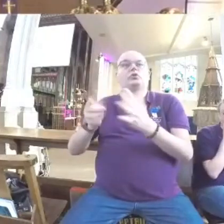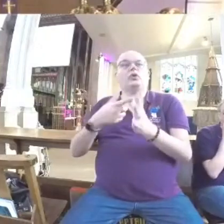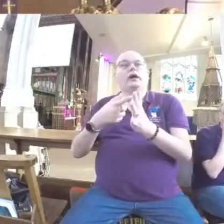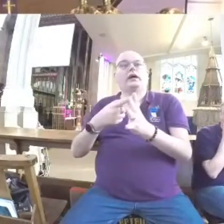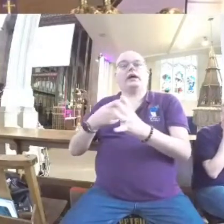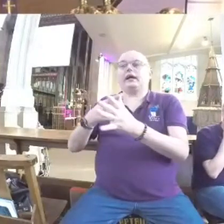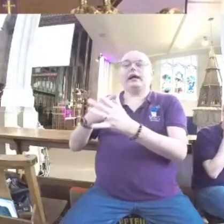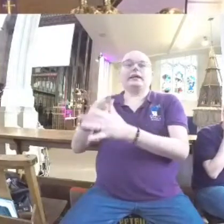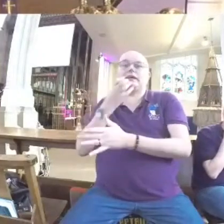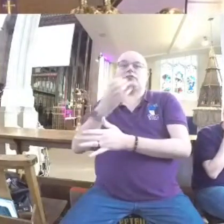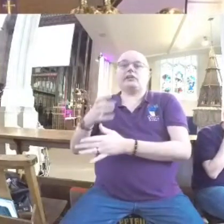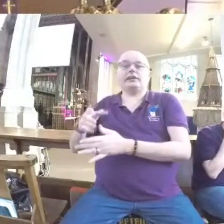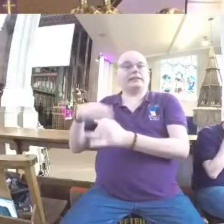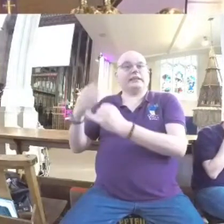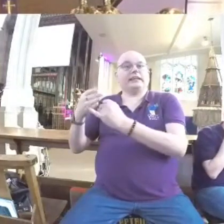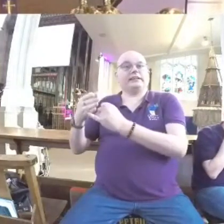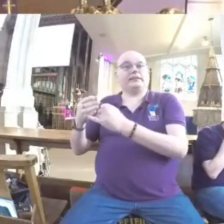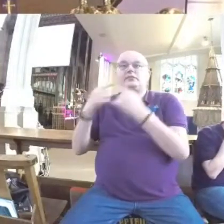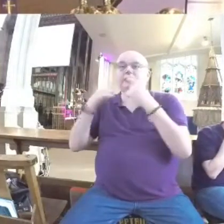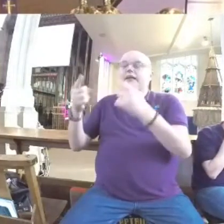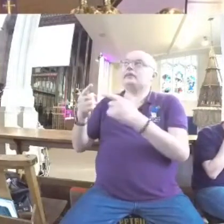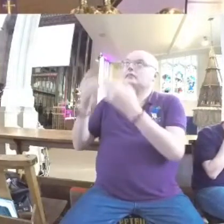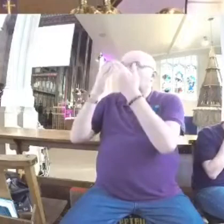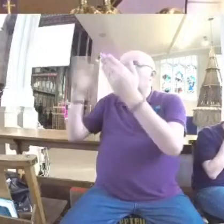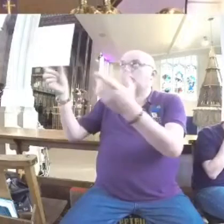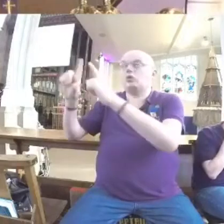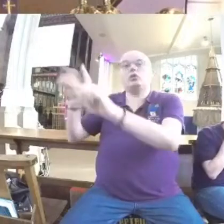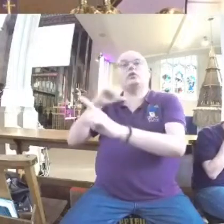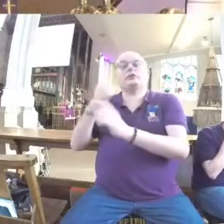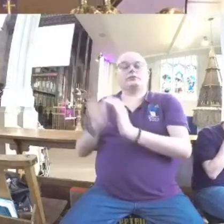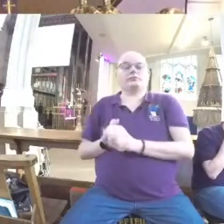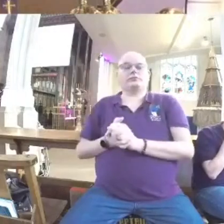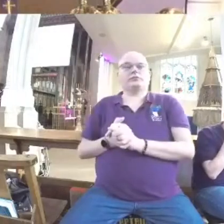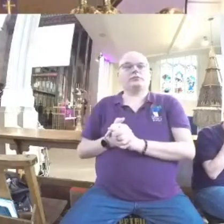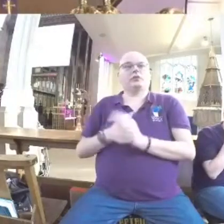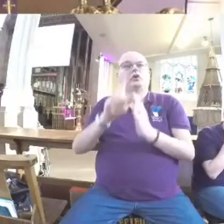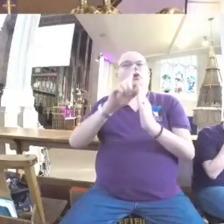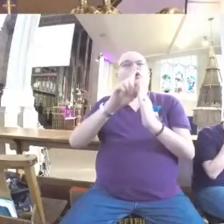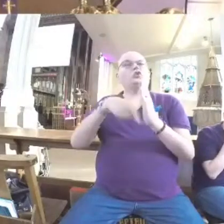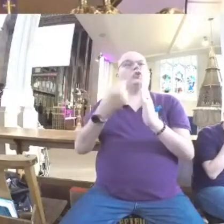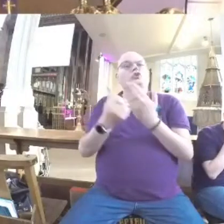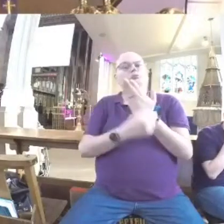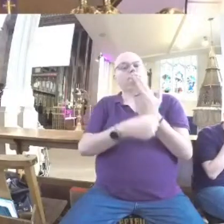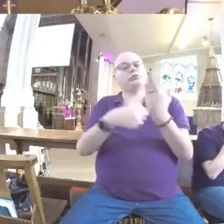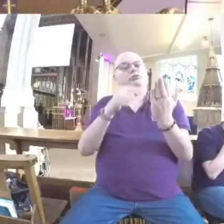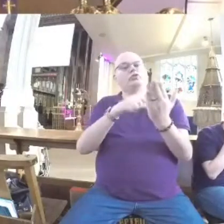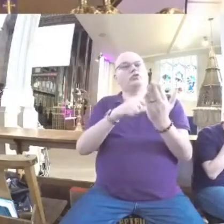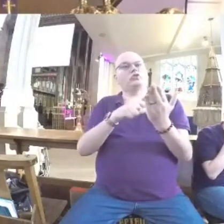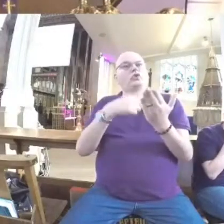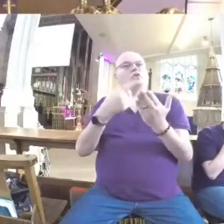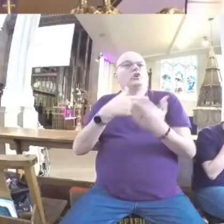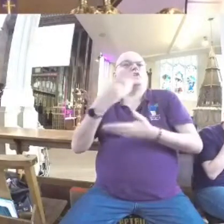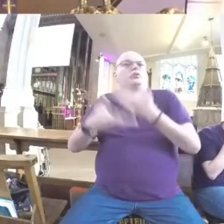we will serve the Lord. The book of Joshua tells of God's fulfillment, of God's promises.